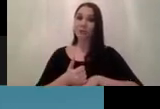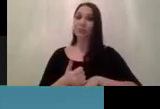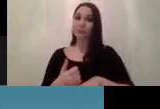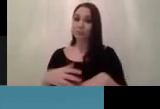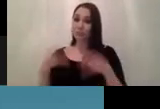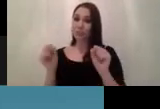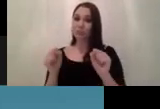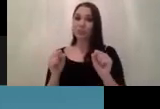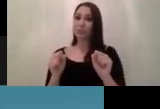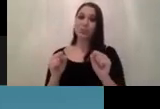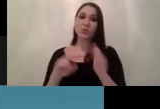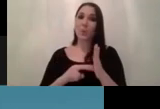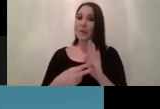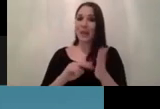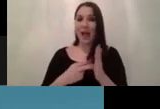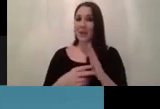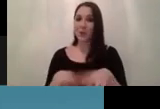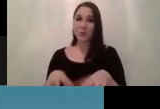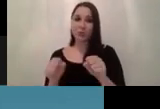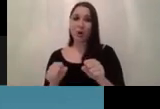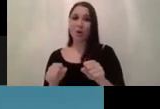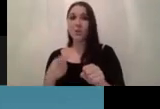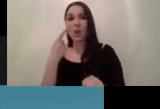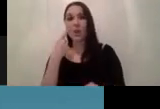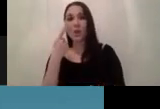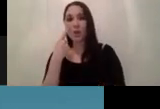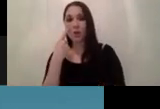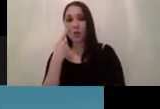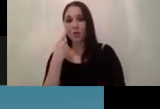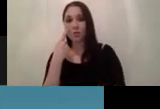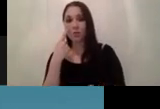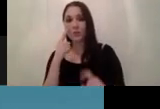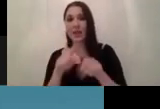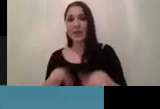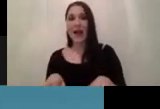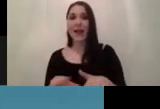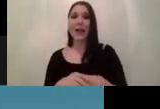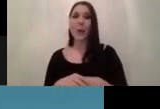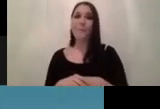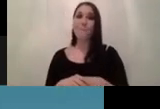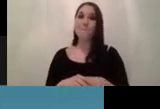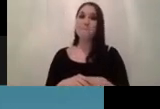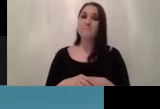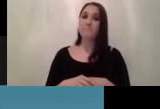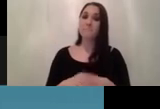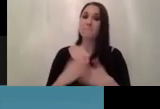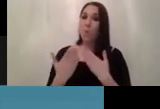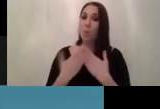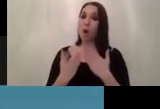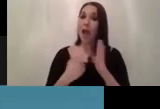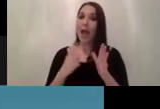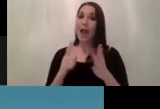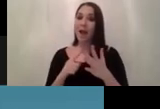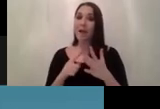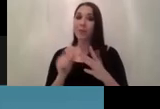not plan to start ai initiative so it looks like investment in ai is heavy and it looks like there will be more ai projects also